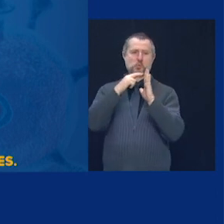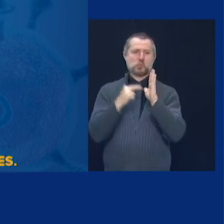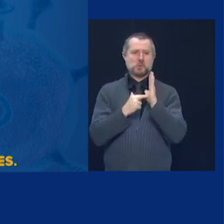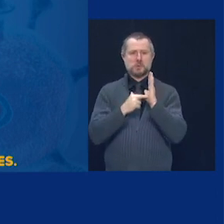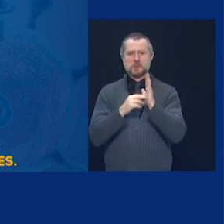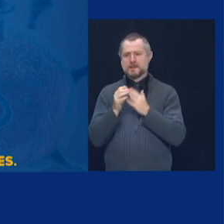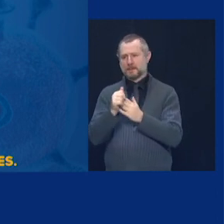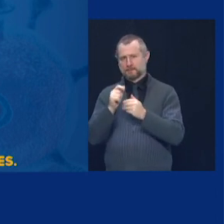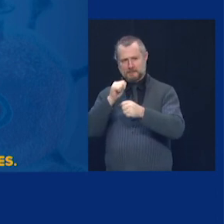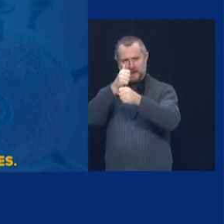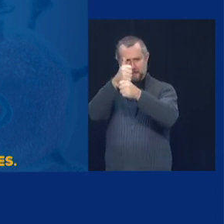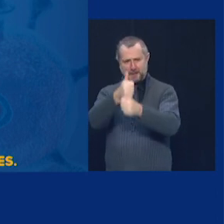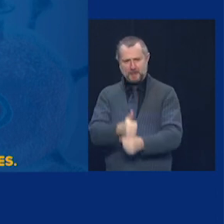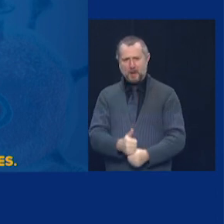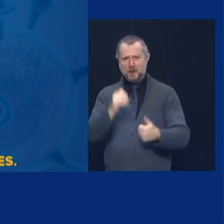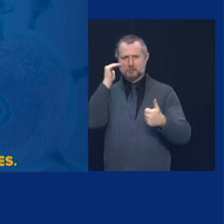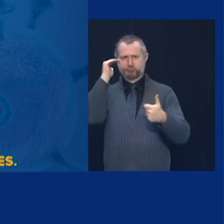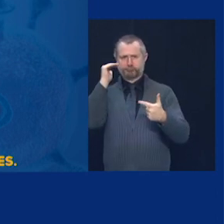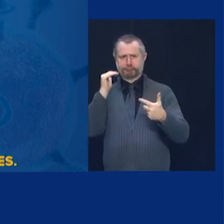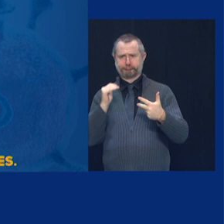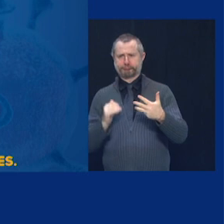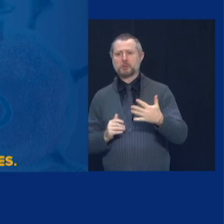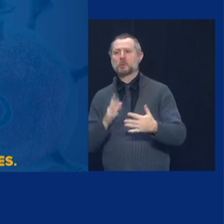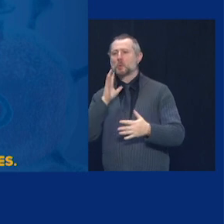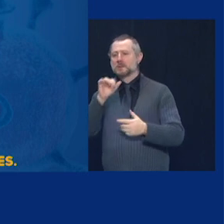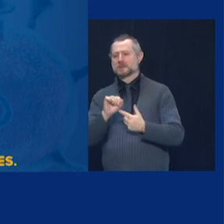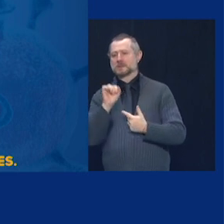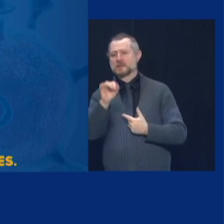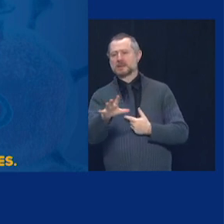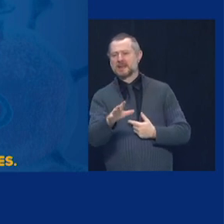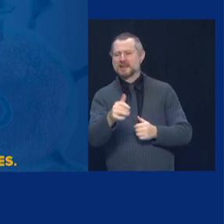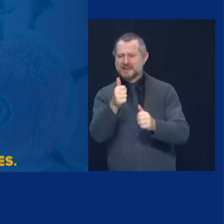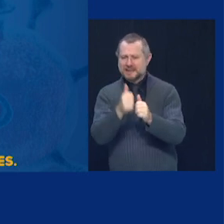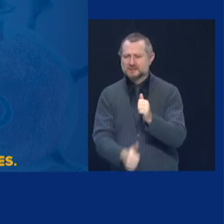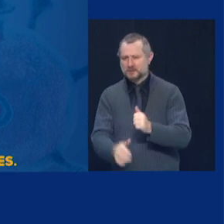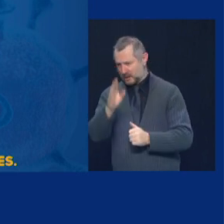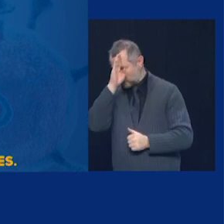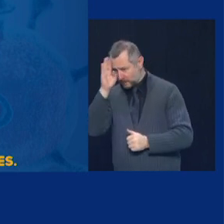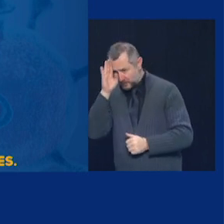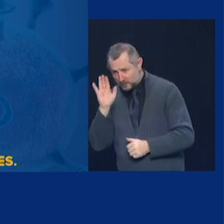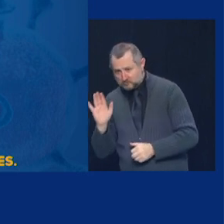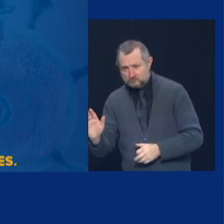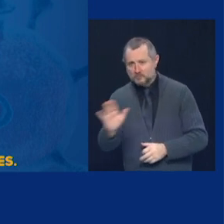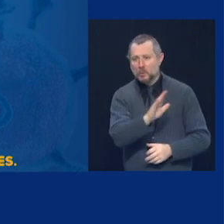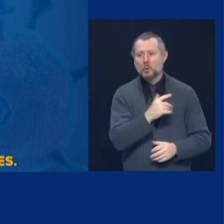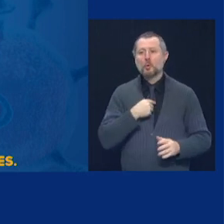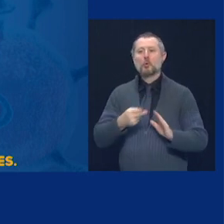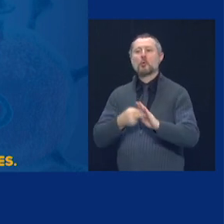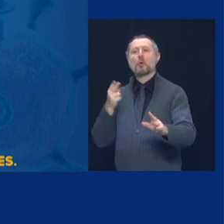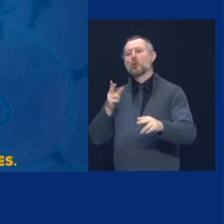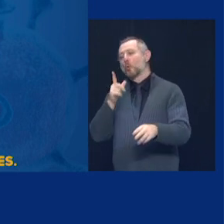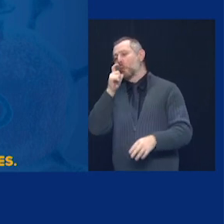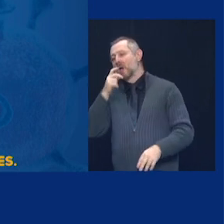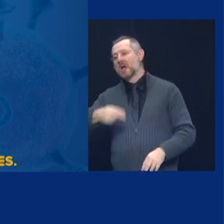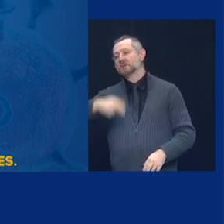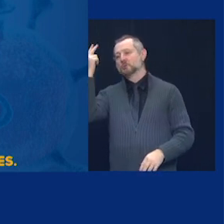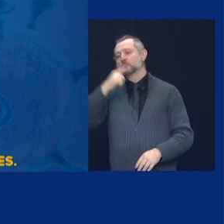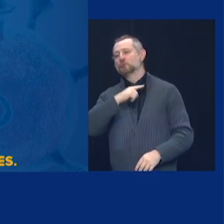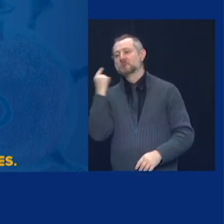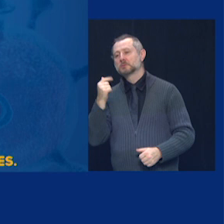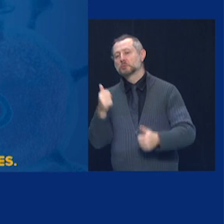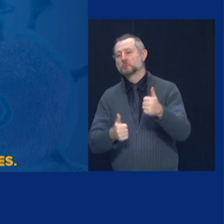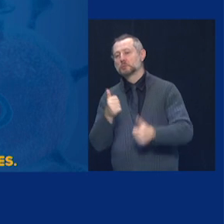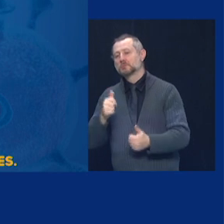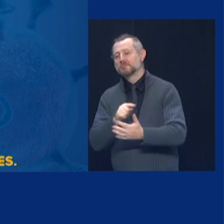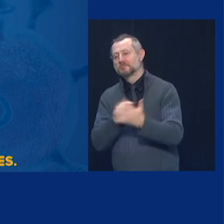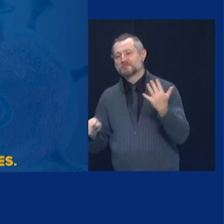that we will send to hospitals about what is a, quote-unquote, high-risk health care worker.